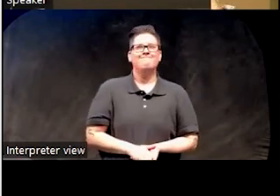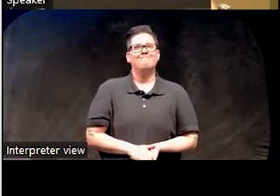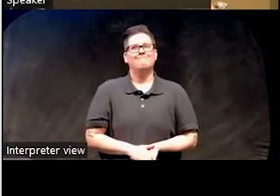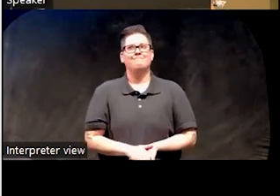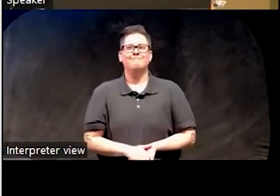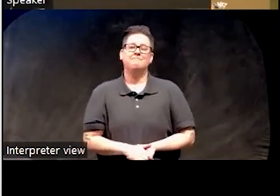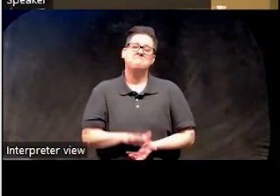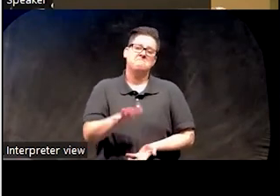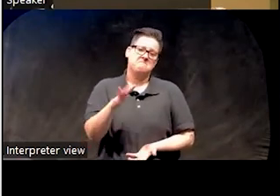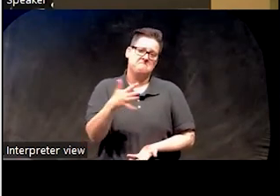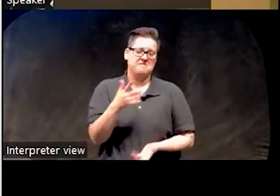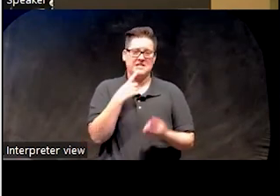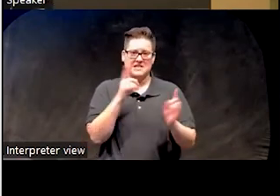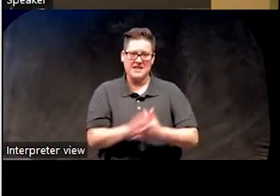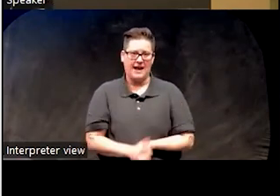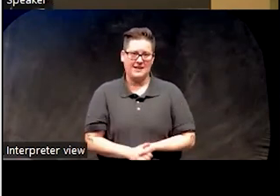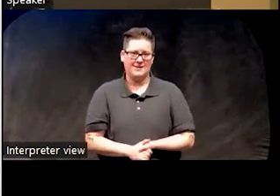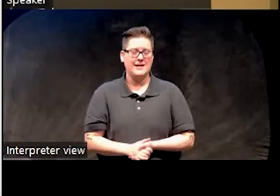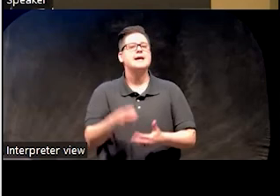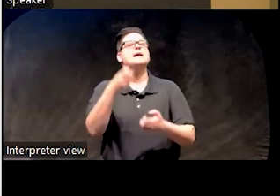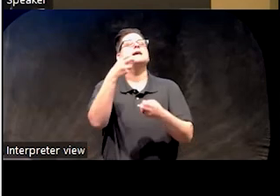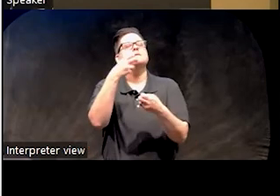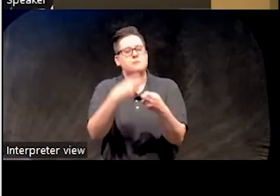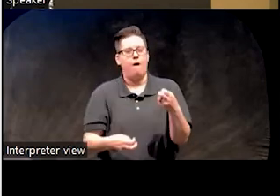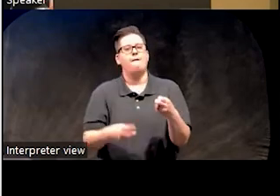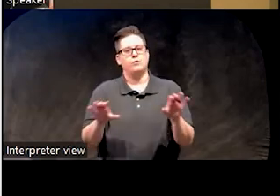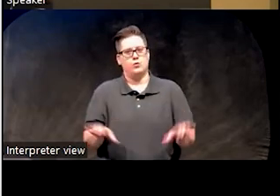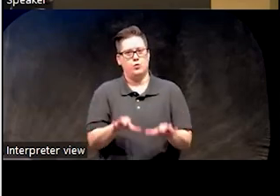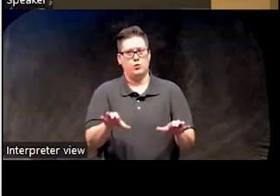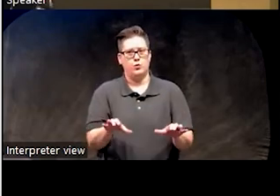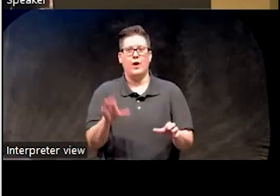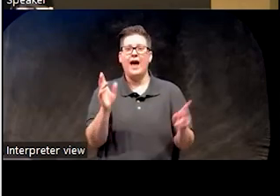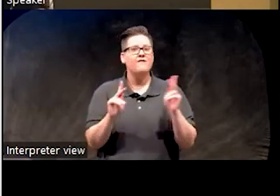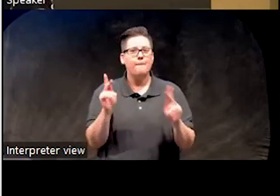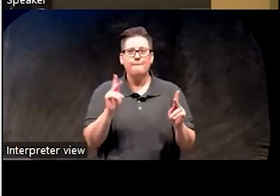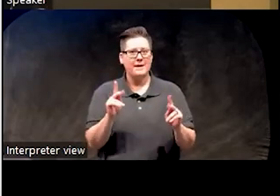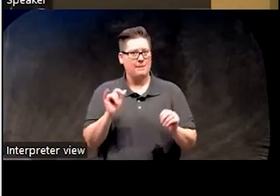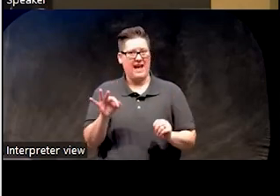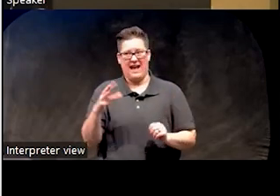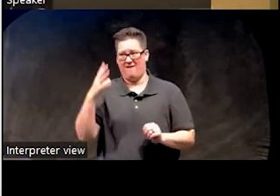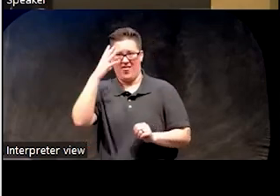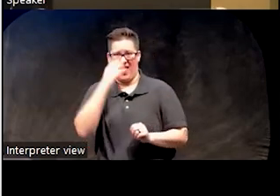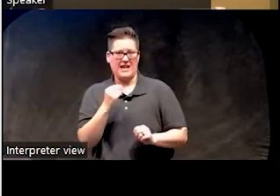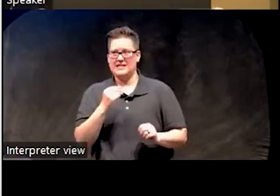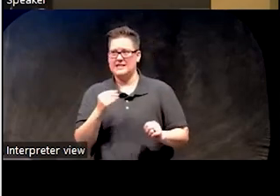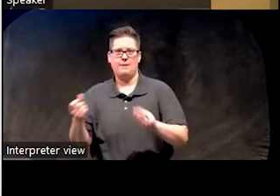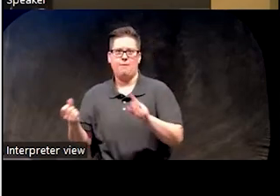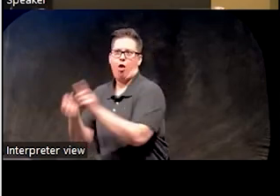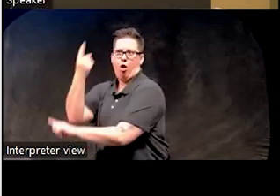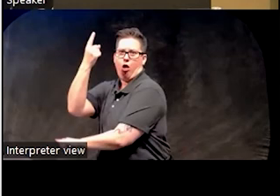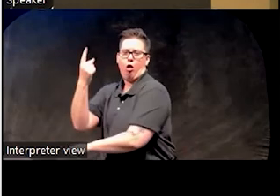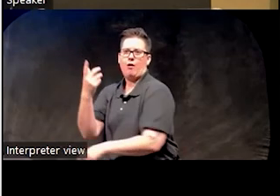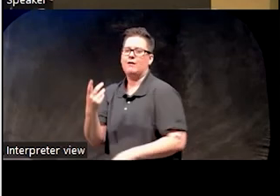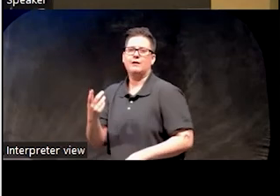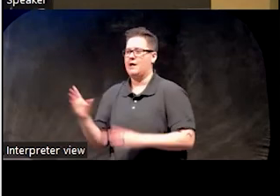moderately successful. It's really hard to implement, especially when people get farther away from their natural sleep rhythm, usually